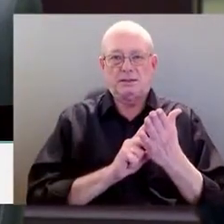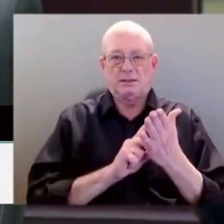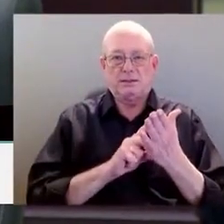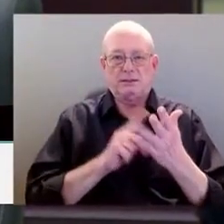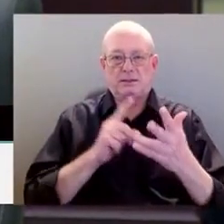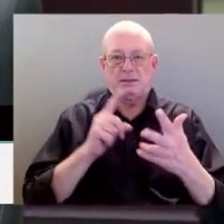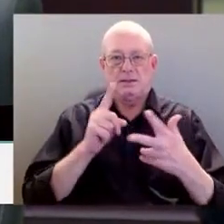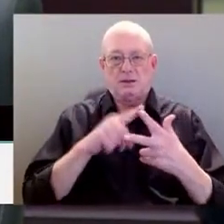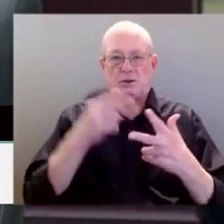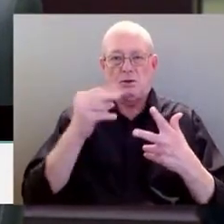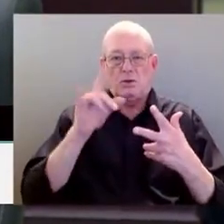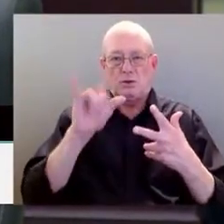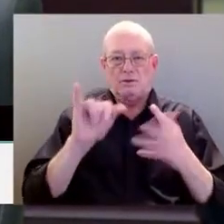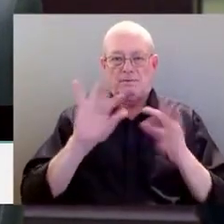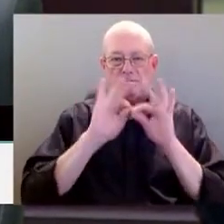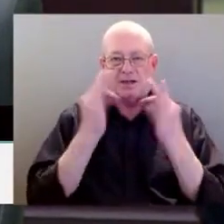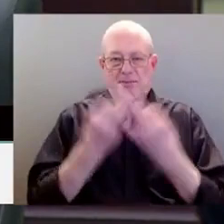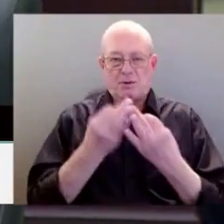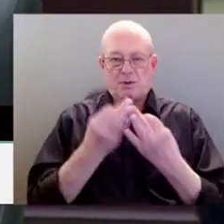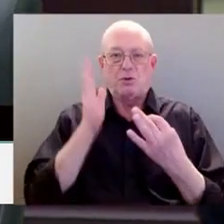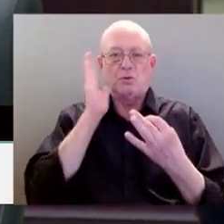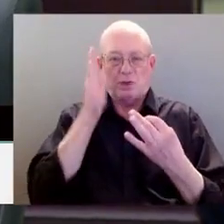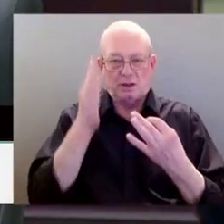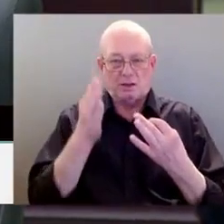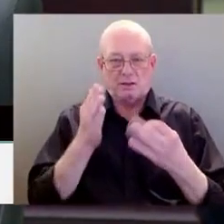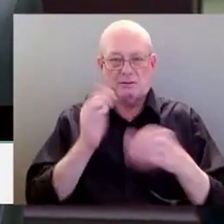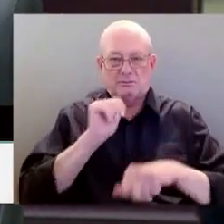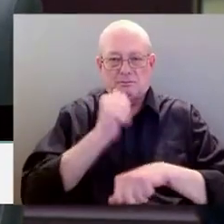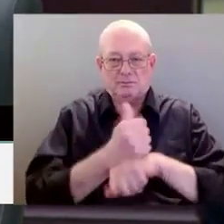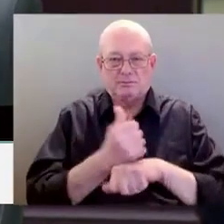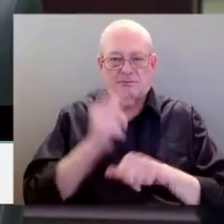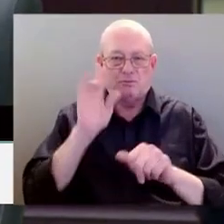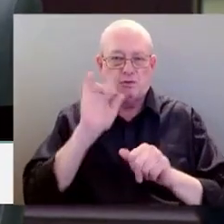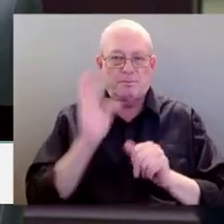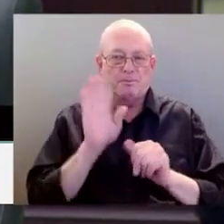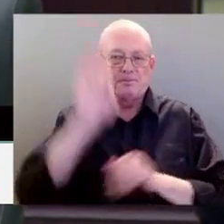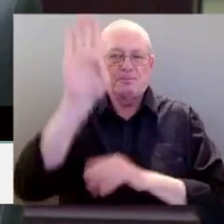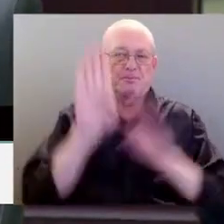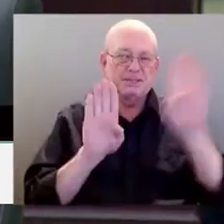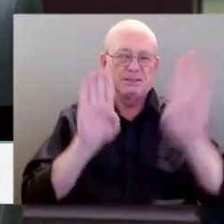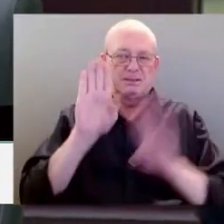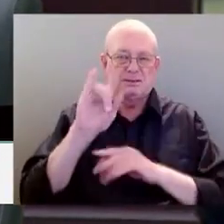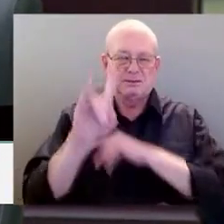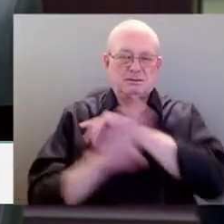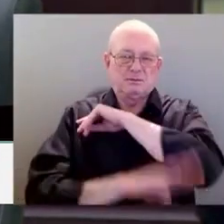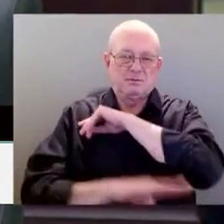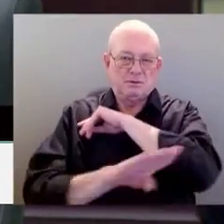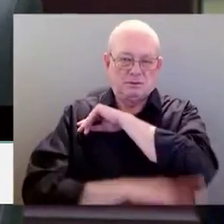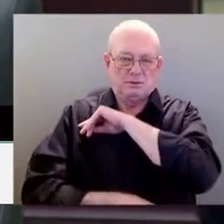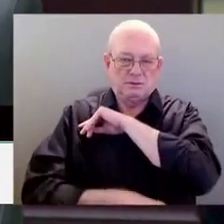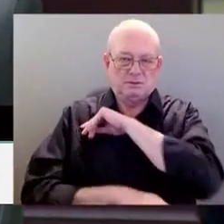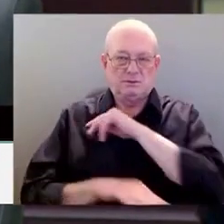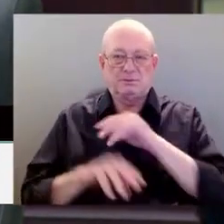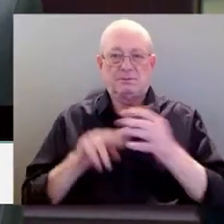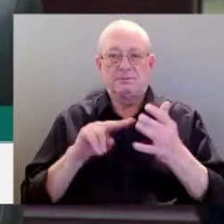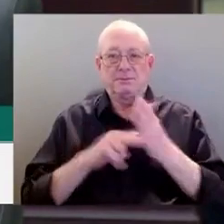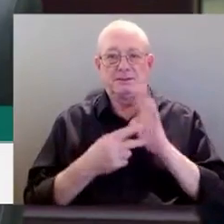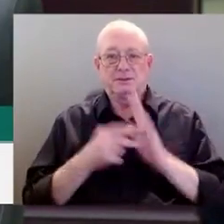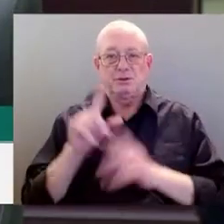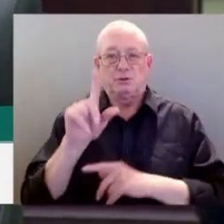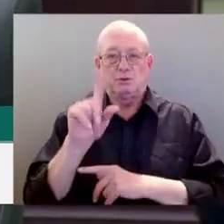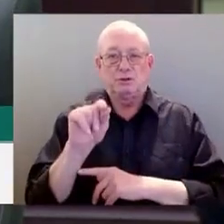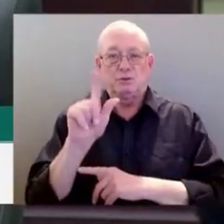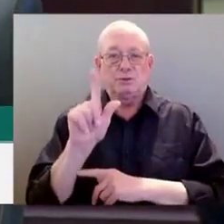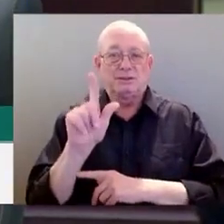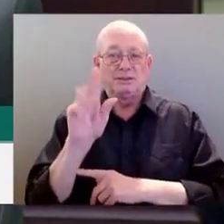year. All will have shovels in the ground in 2025, ready for a September 26 opening. Mr. Speaker, in